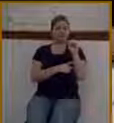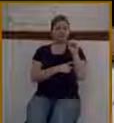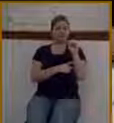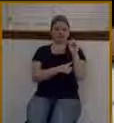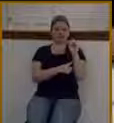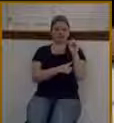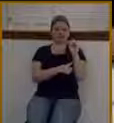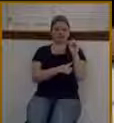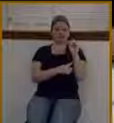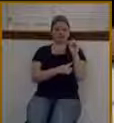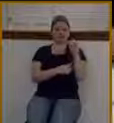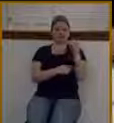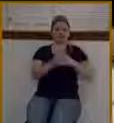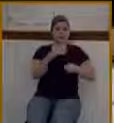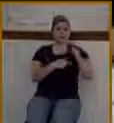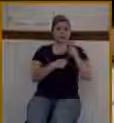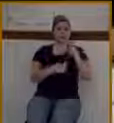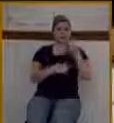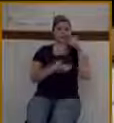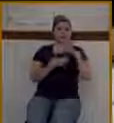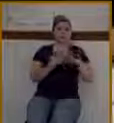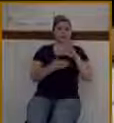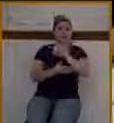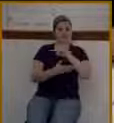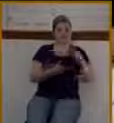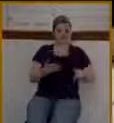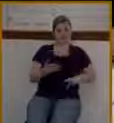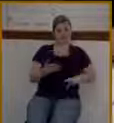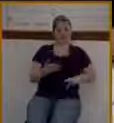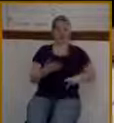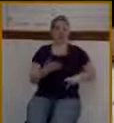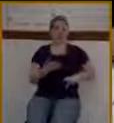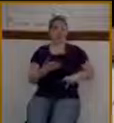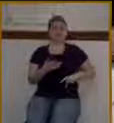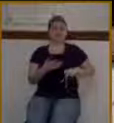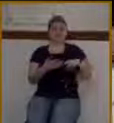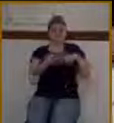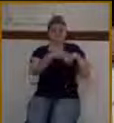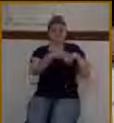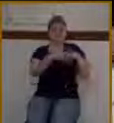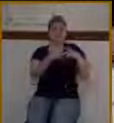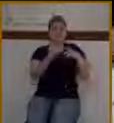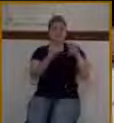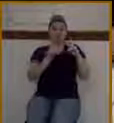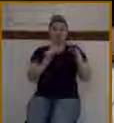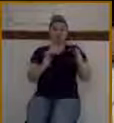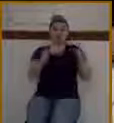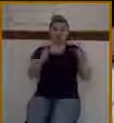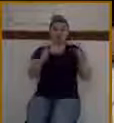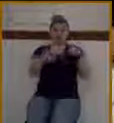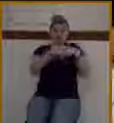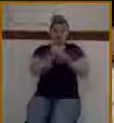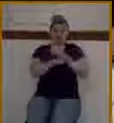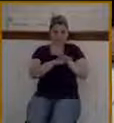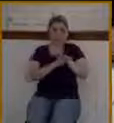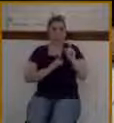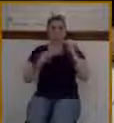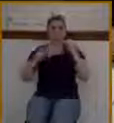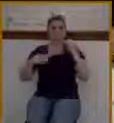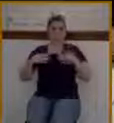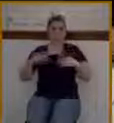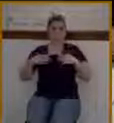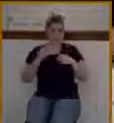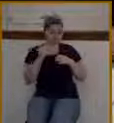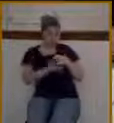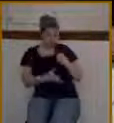and he was anointed king, that the people, as he walked, threw their garments down at his feet. It's kind of almost like